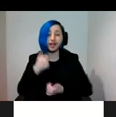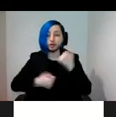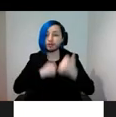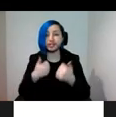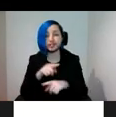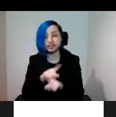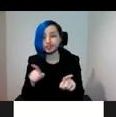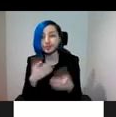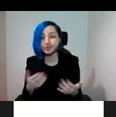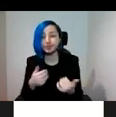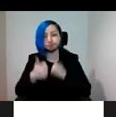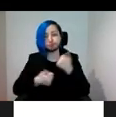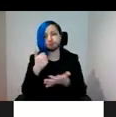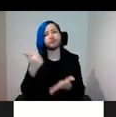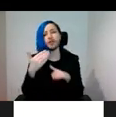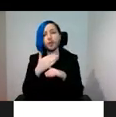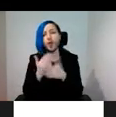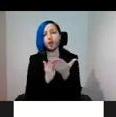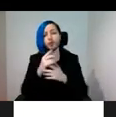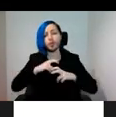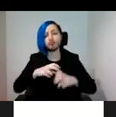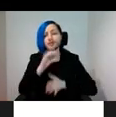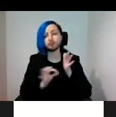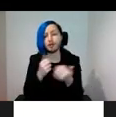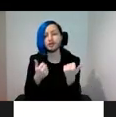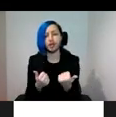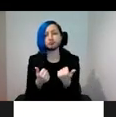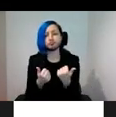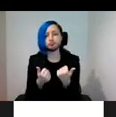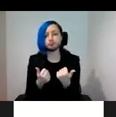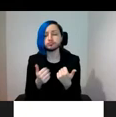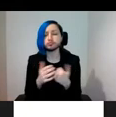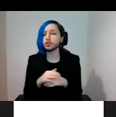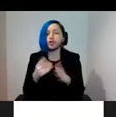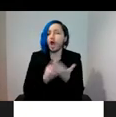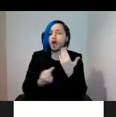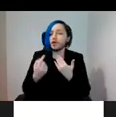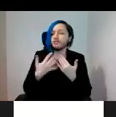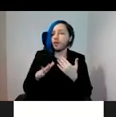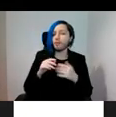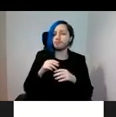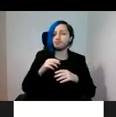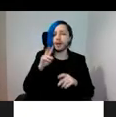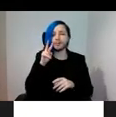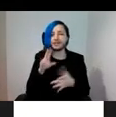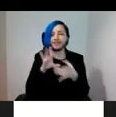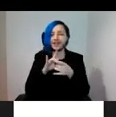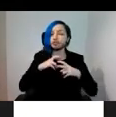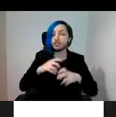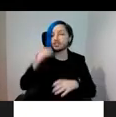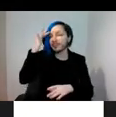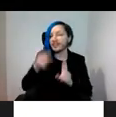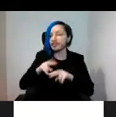mean, you've done amazing work in the research, I think, and not only from a research perspective on the theory of research,